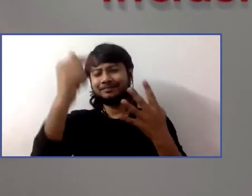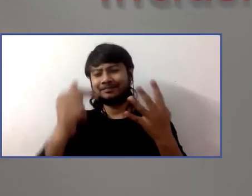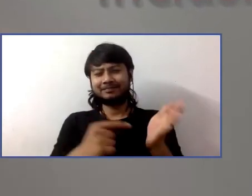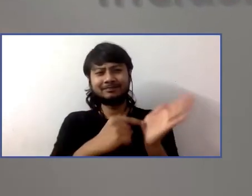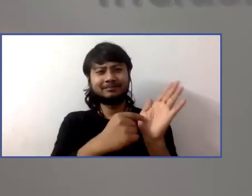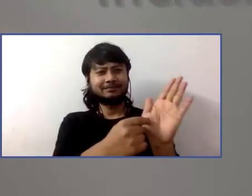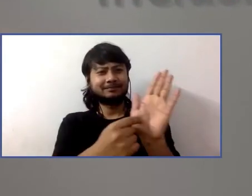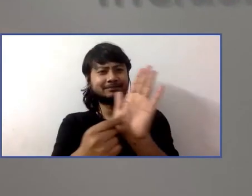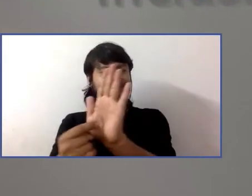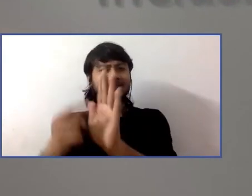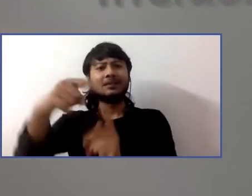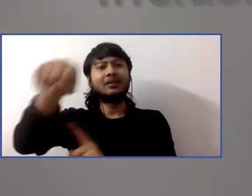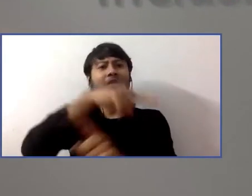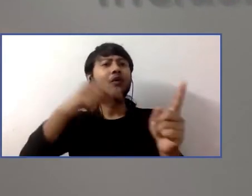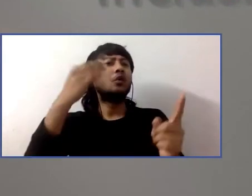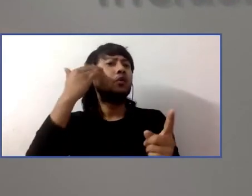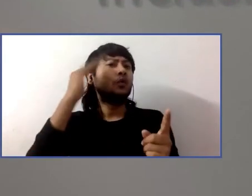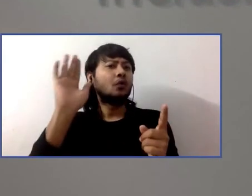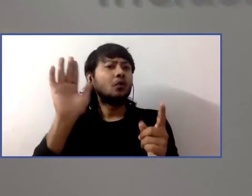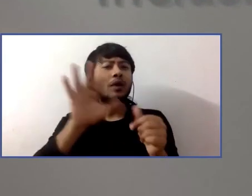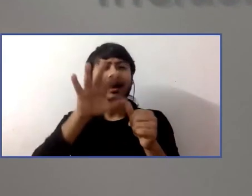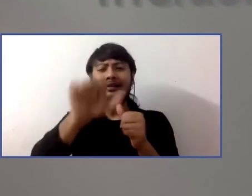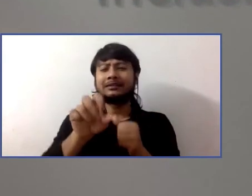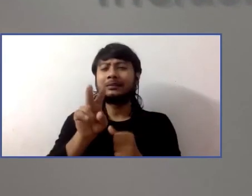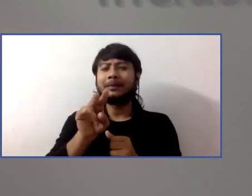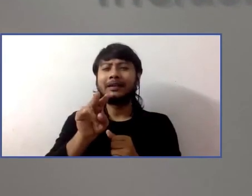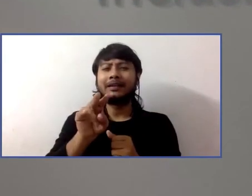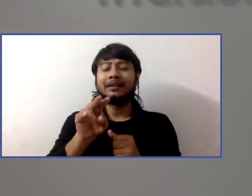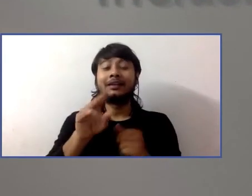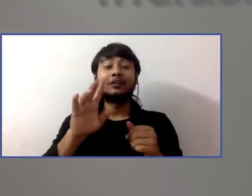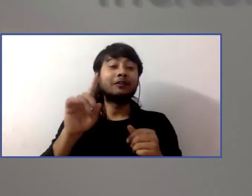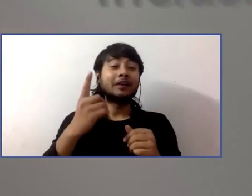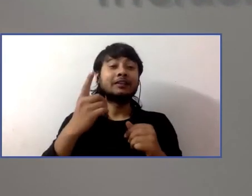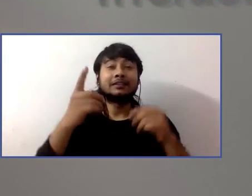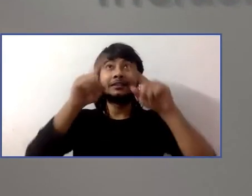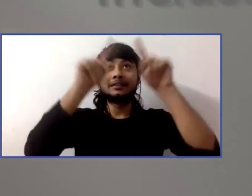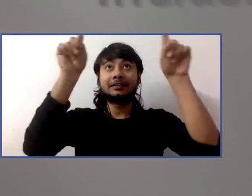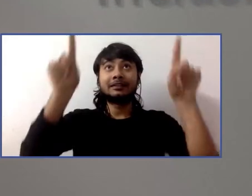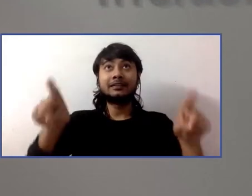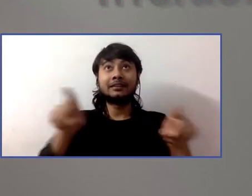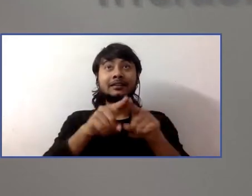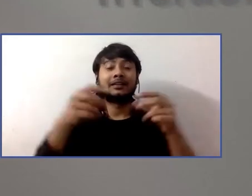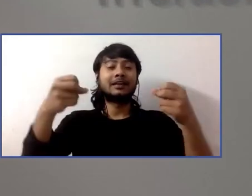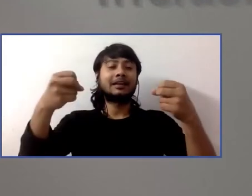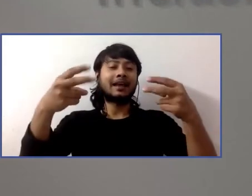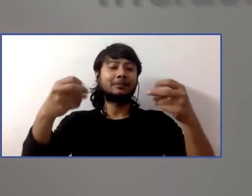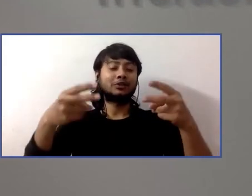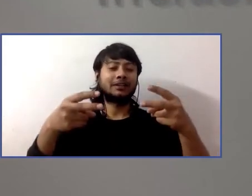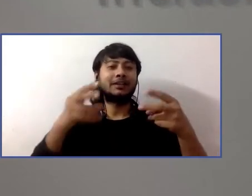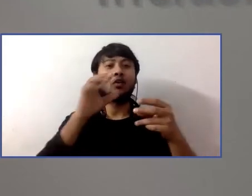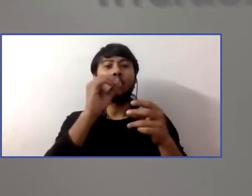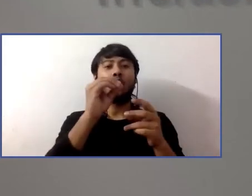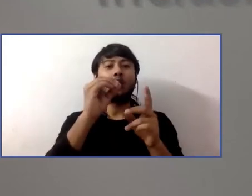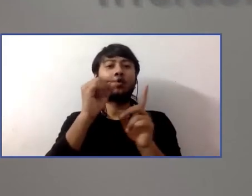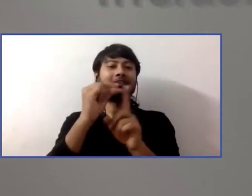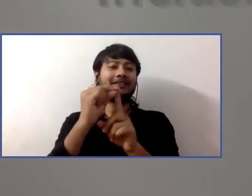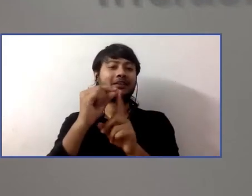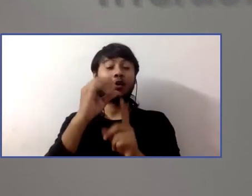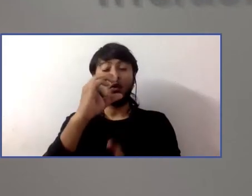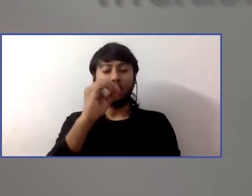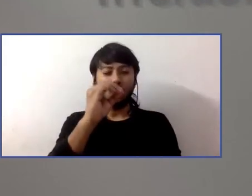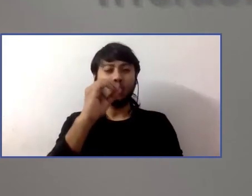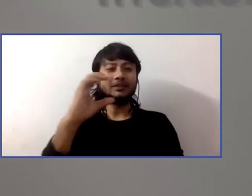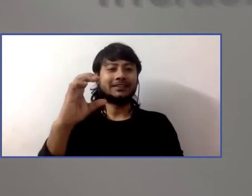with some of them. So first and foremost, we had open captions on the screen. So you might be familiar with closed captions that you can kind of bring up and down